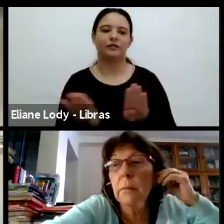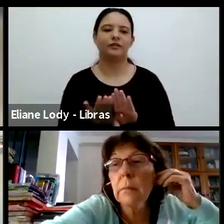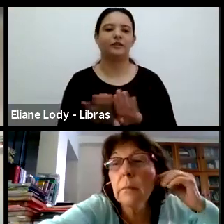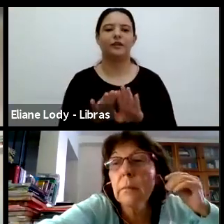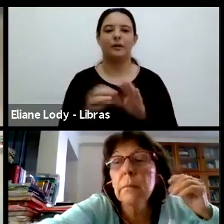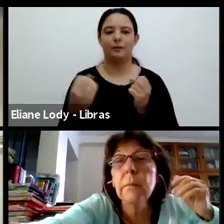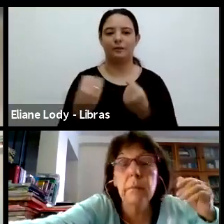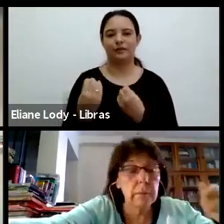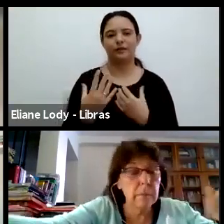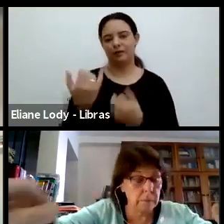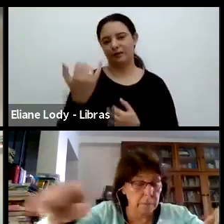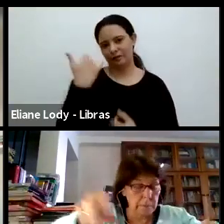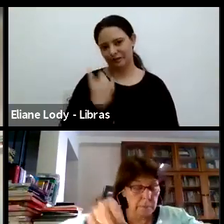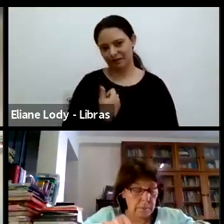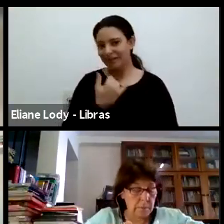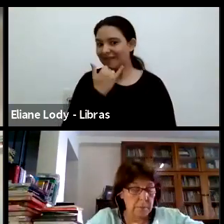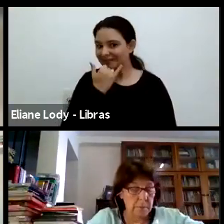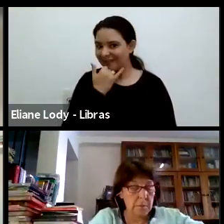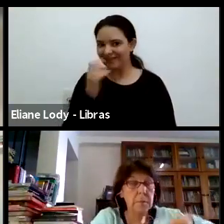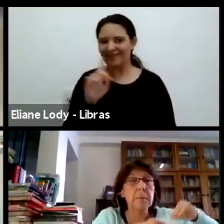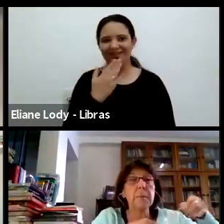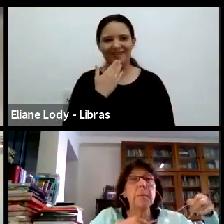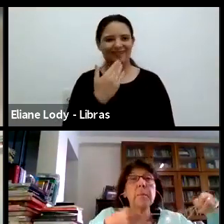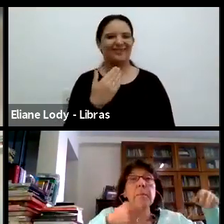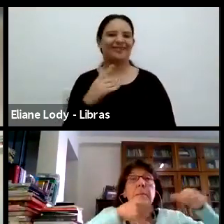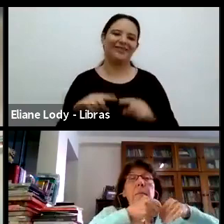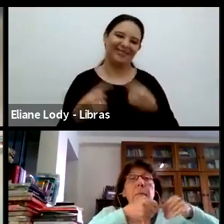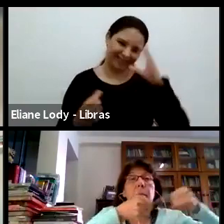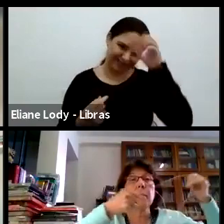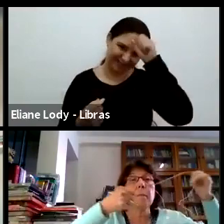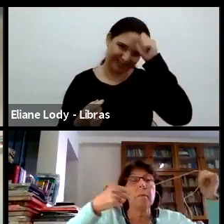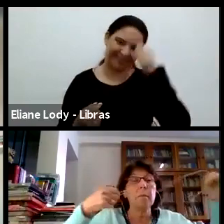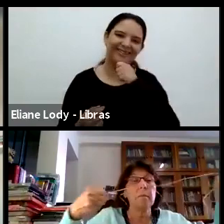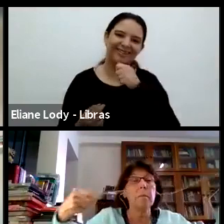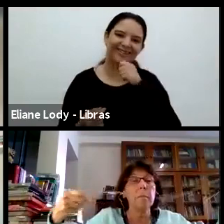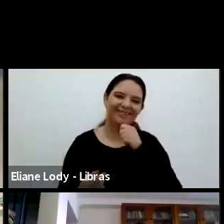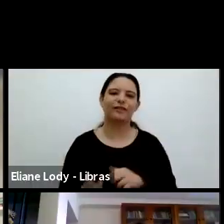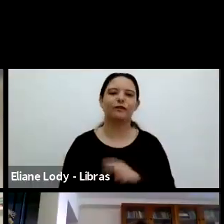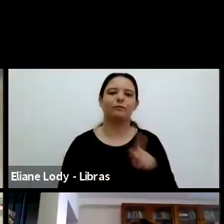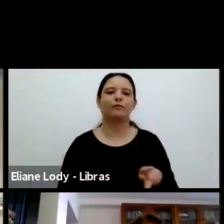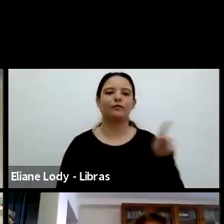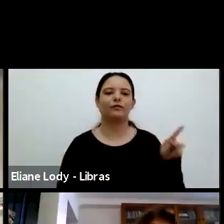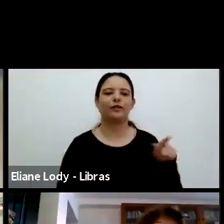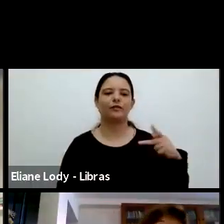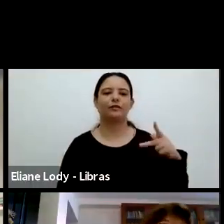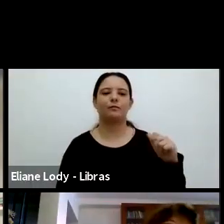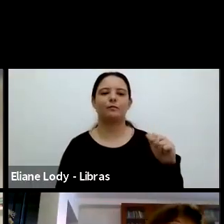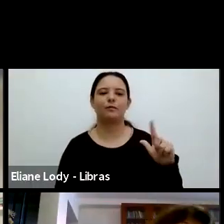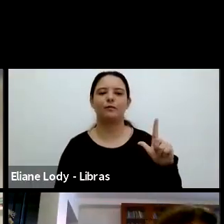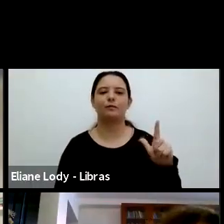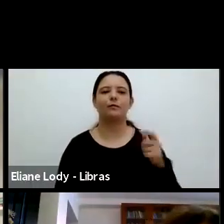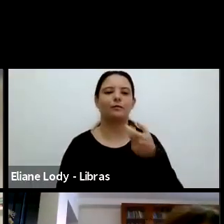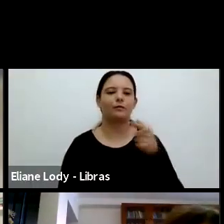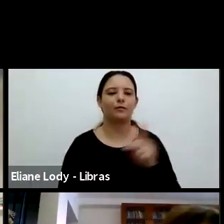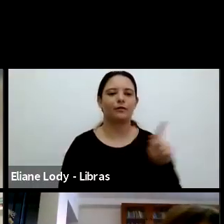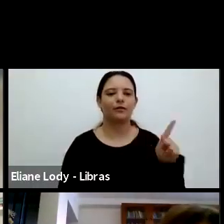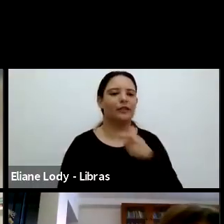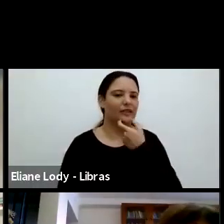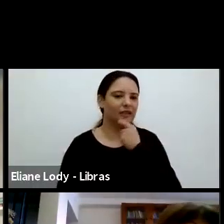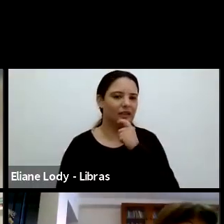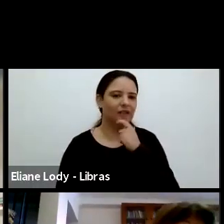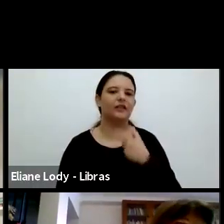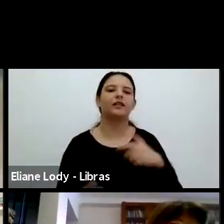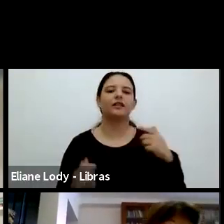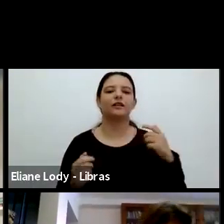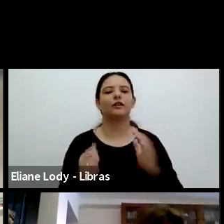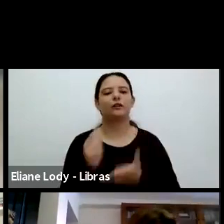Dr. Paul Pryor is a professor in English and the Center for Writing Studies, an interdisciplinary academic unit